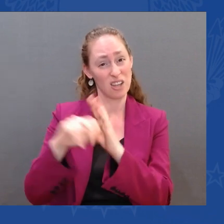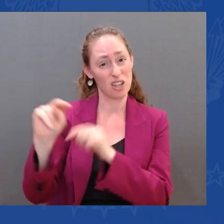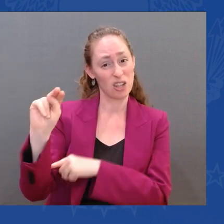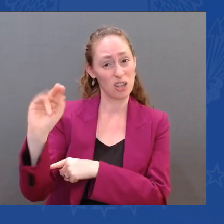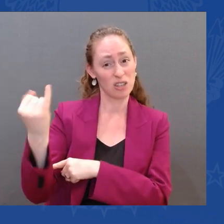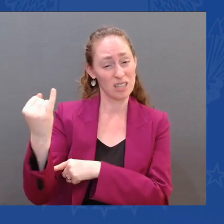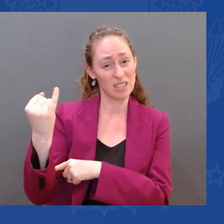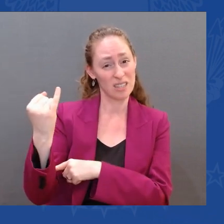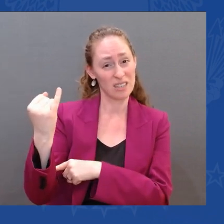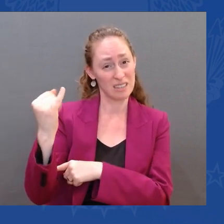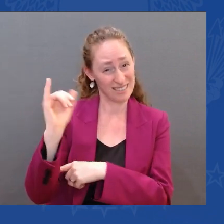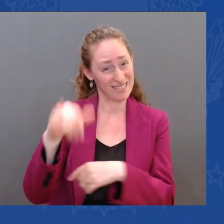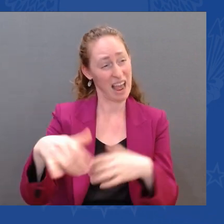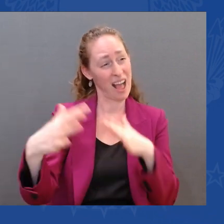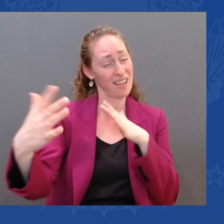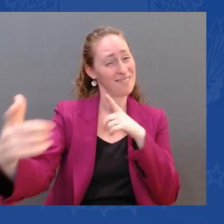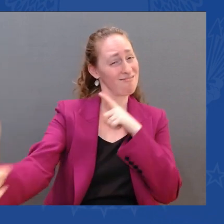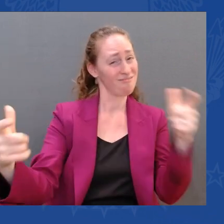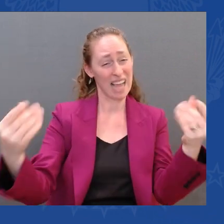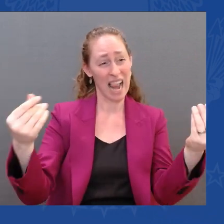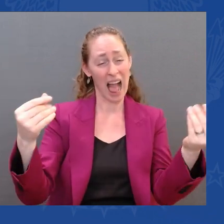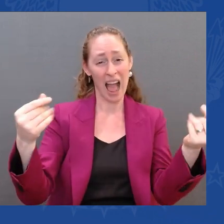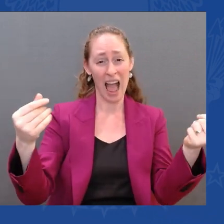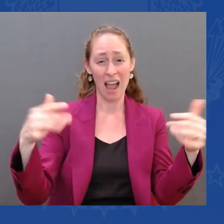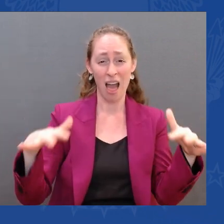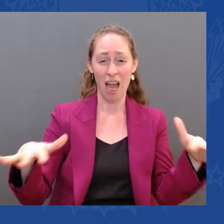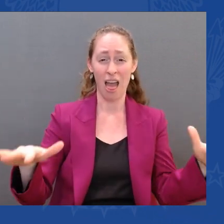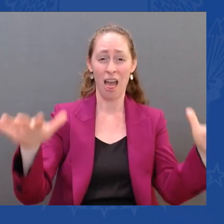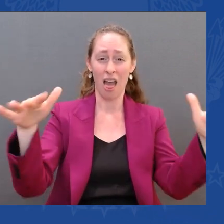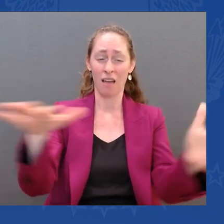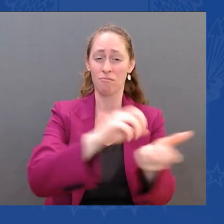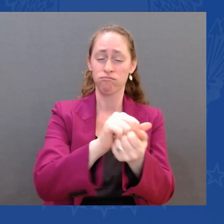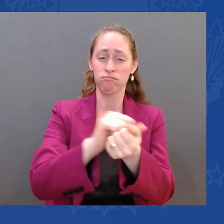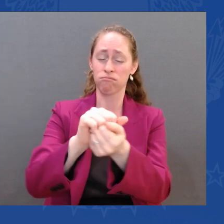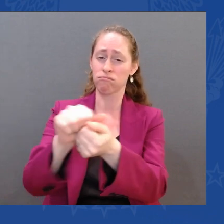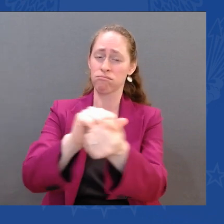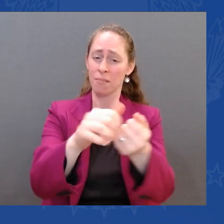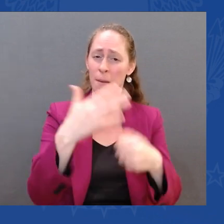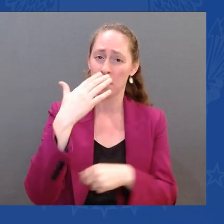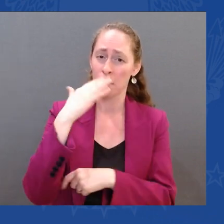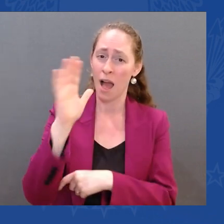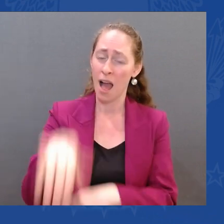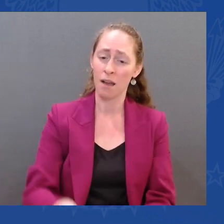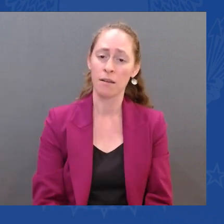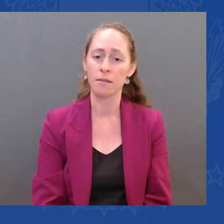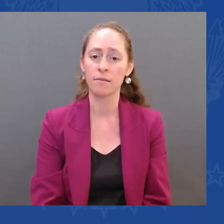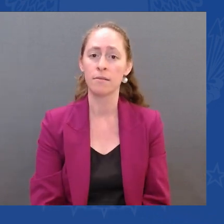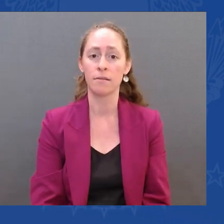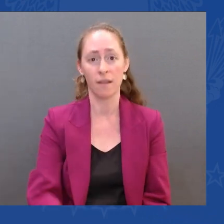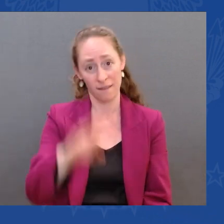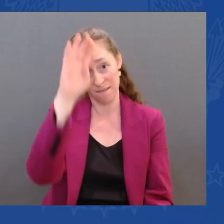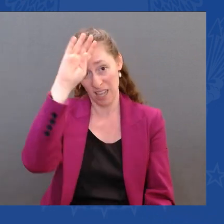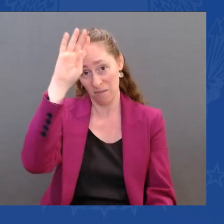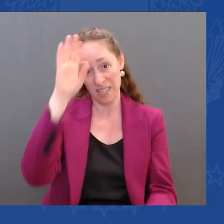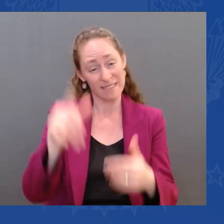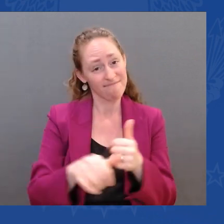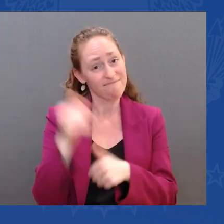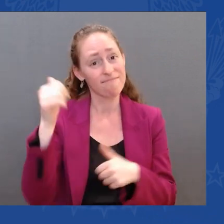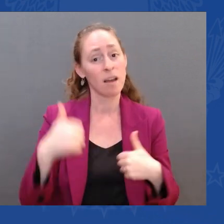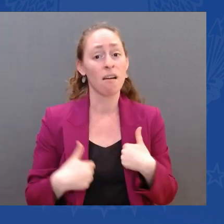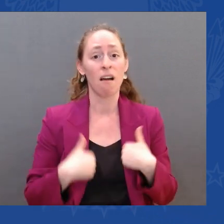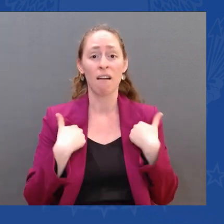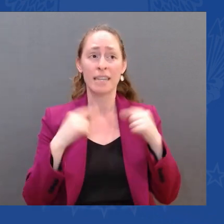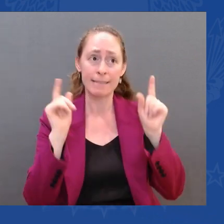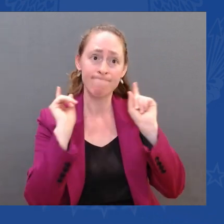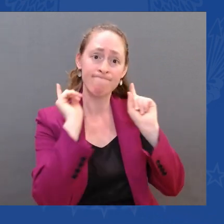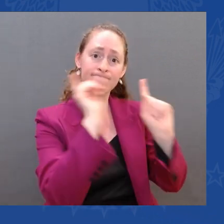damage. And the firefighters are risking their lives and losing them sometimes. So, I wish everybody — I think they do know. But